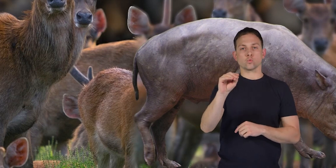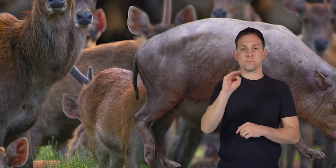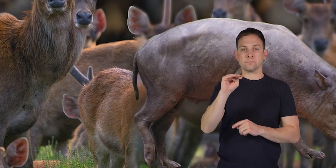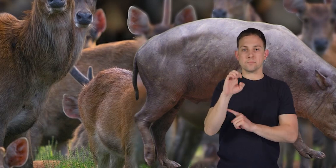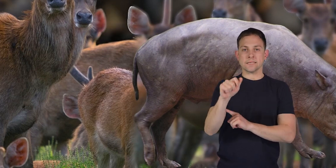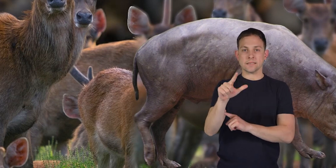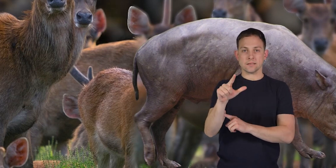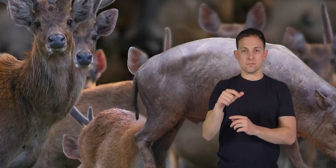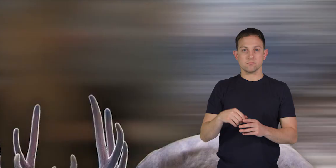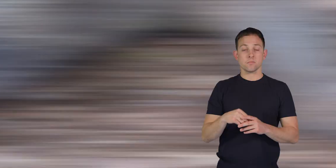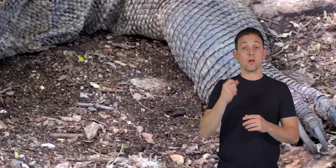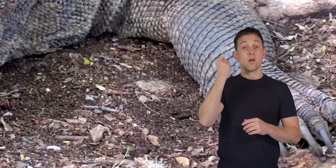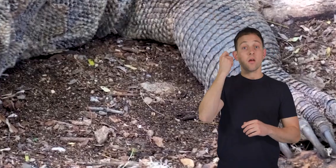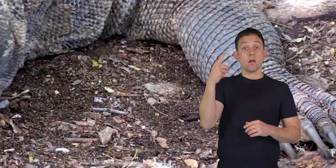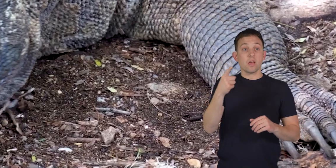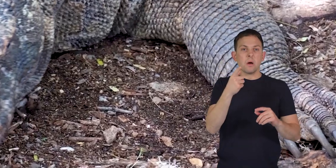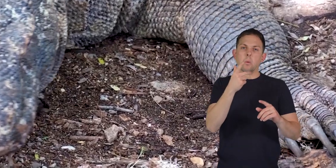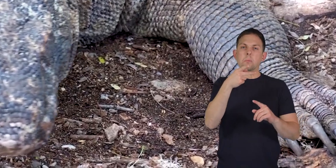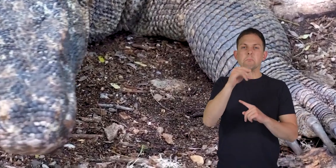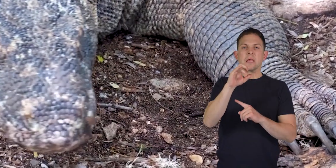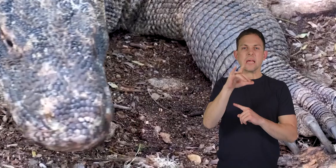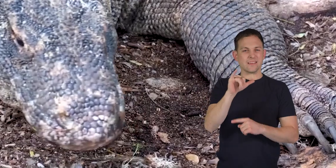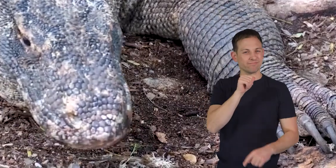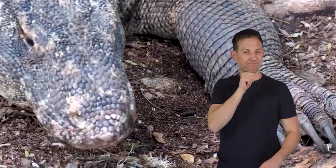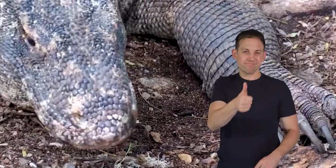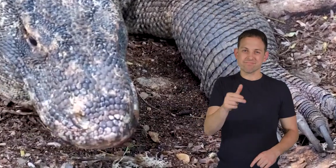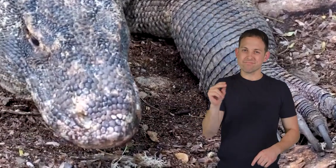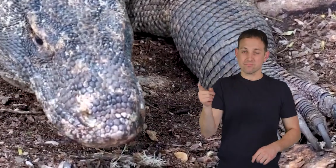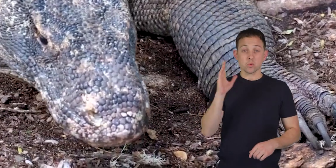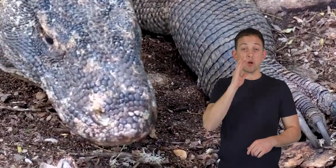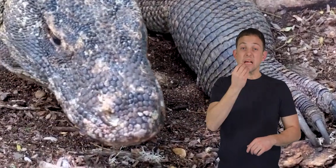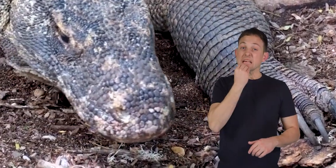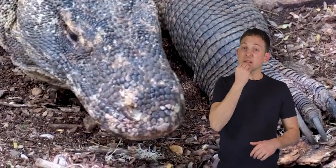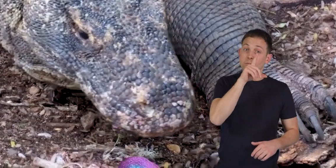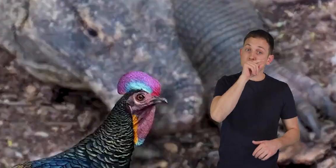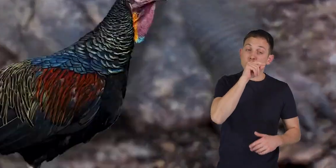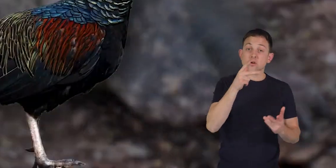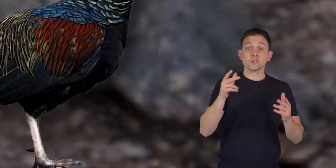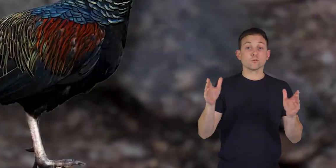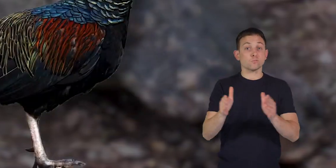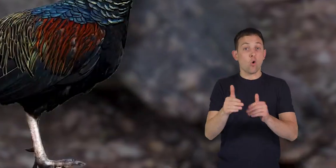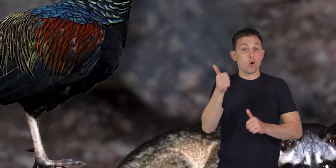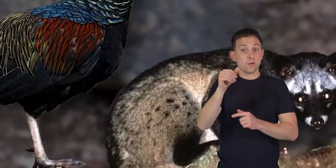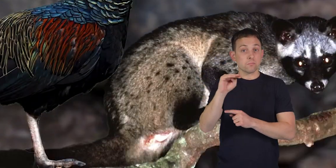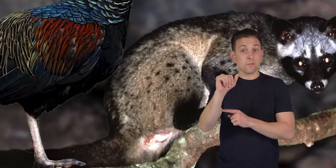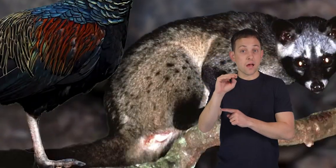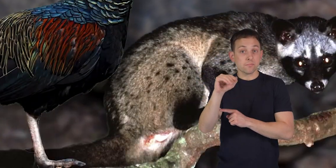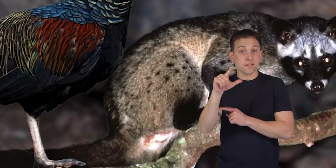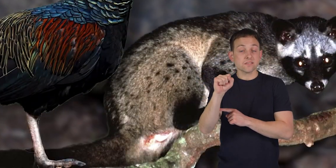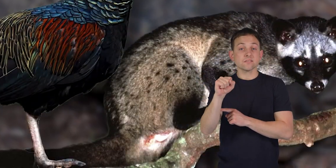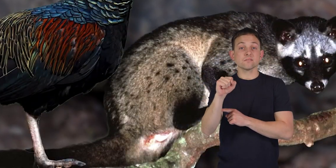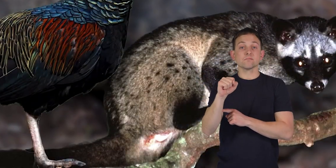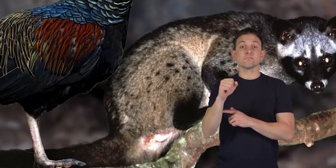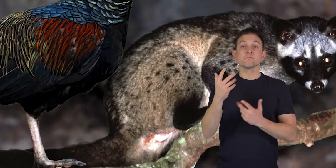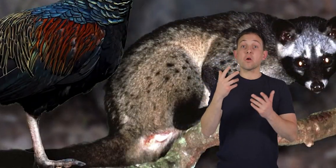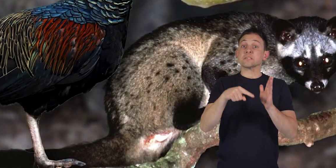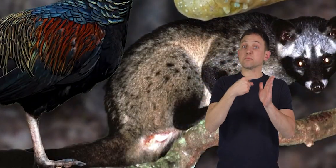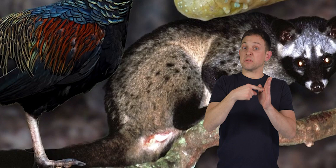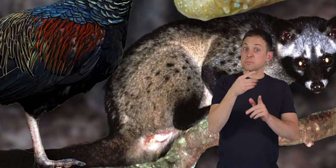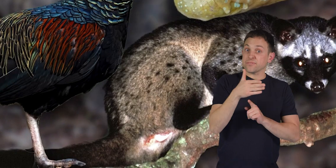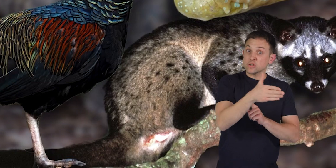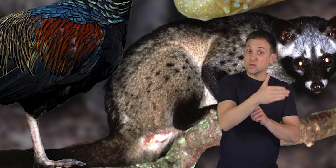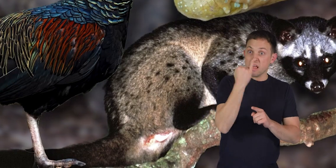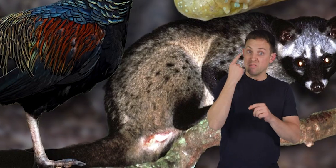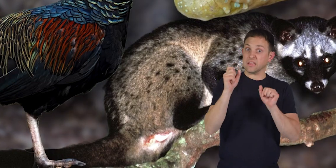meals. However, they're not too picky, and they'll eat birds, smaller mammals, and